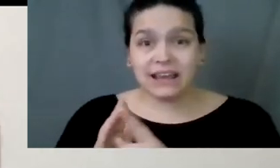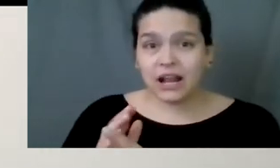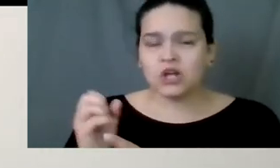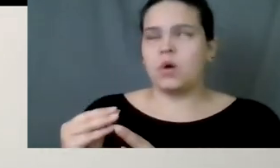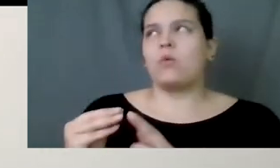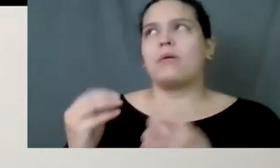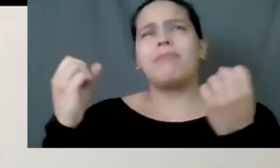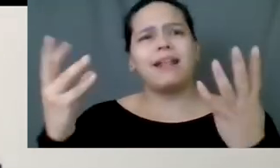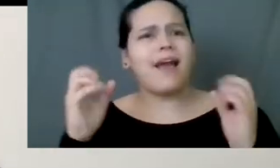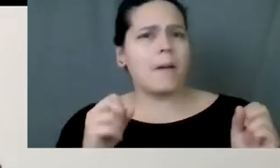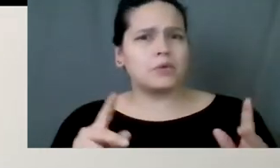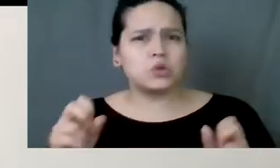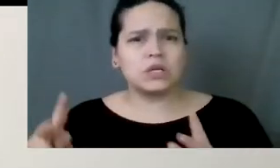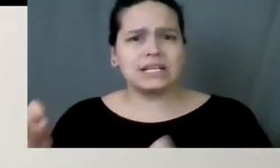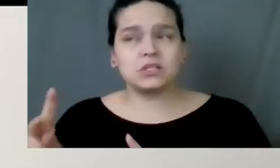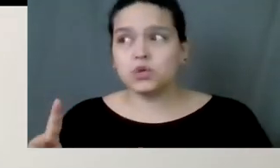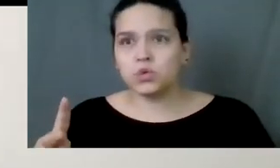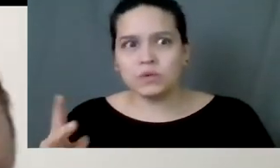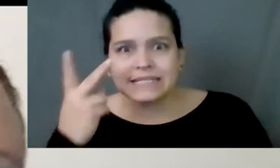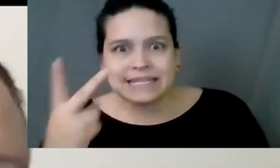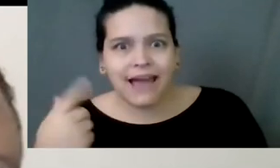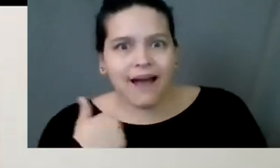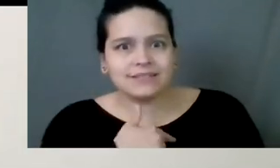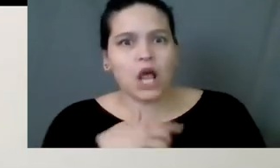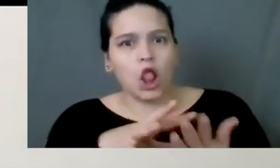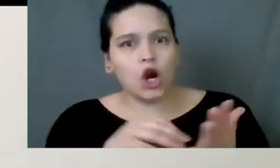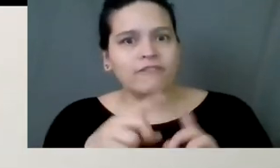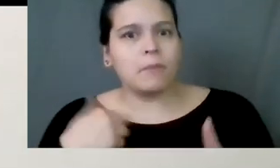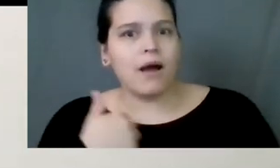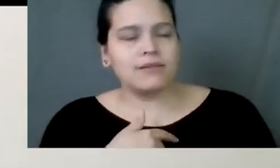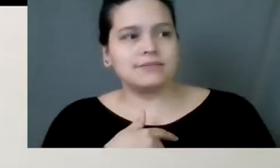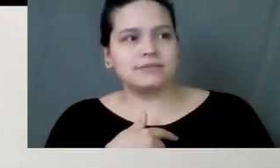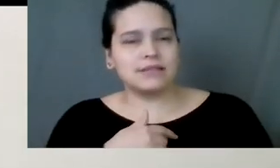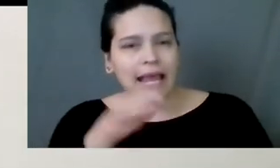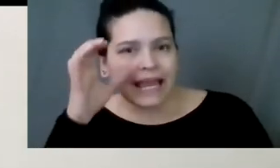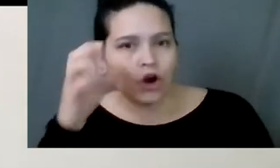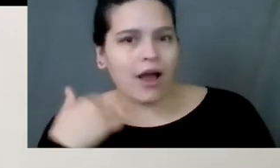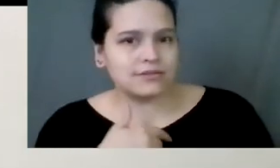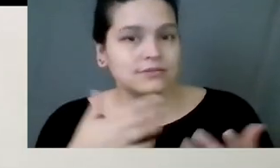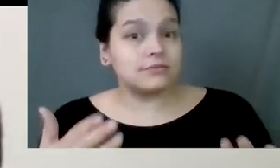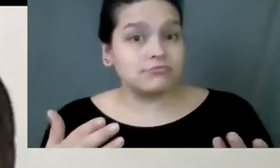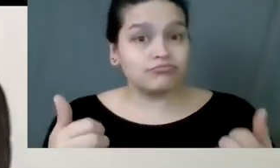there's so many opportunities to hear us and see us and learn from us.